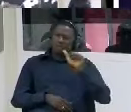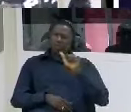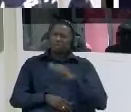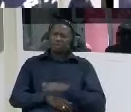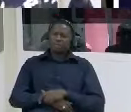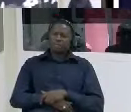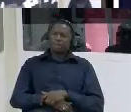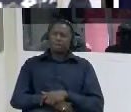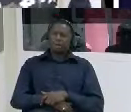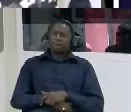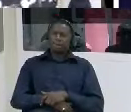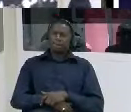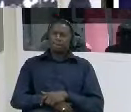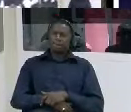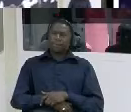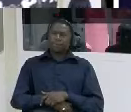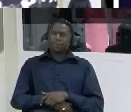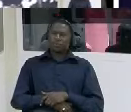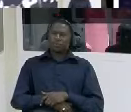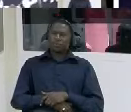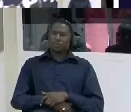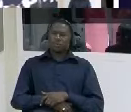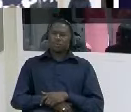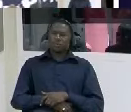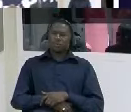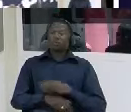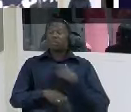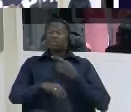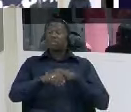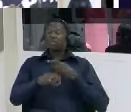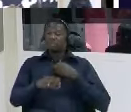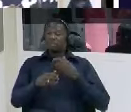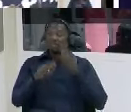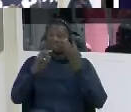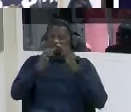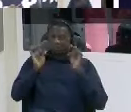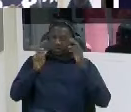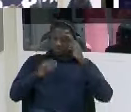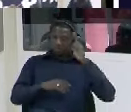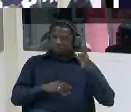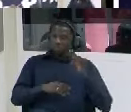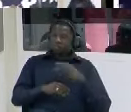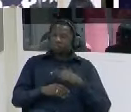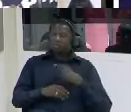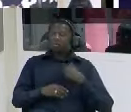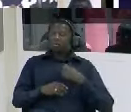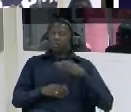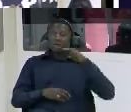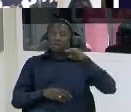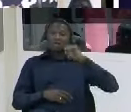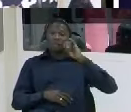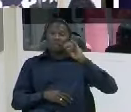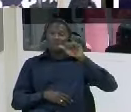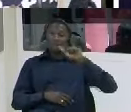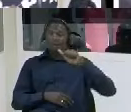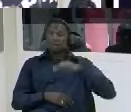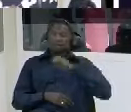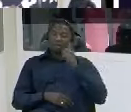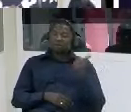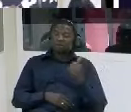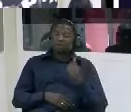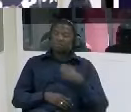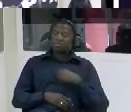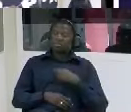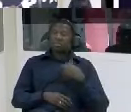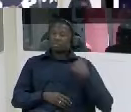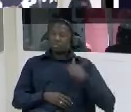when i was released also a personal of the nia and state house some personnel came to me they said they wanted to take